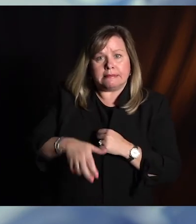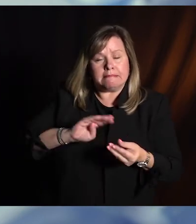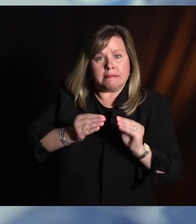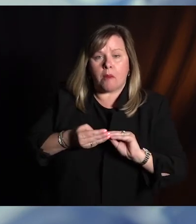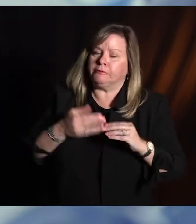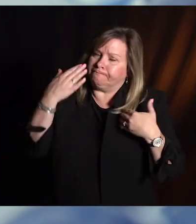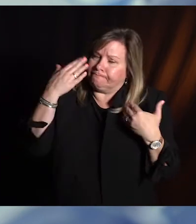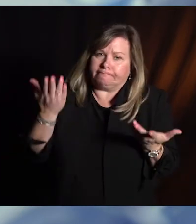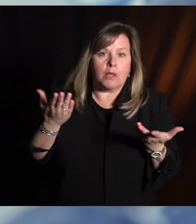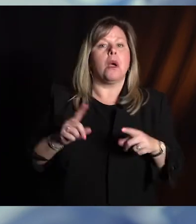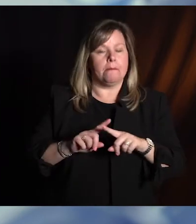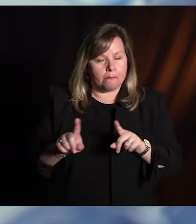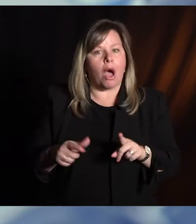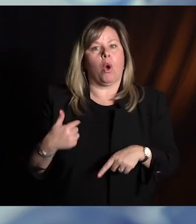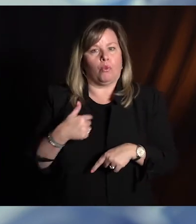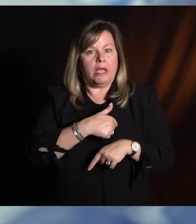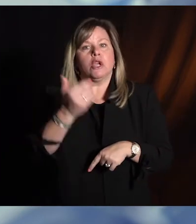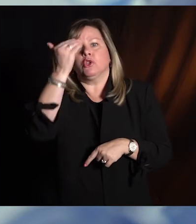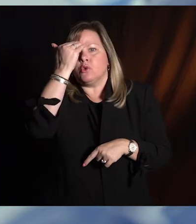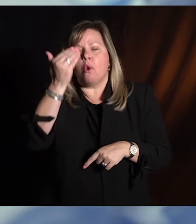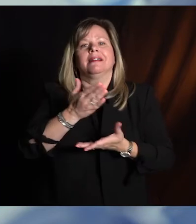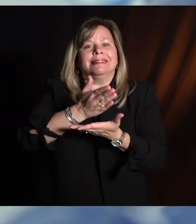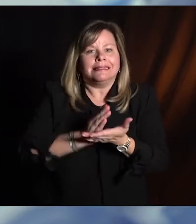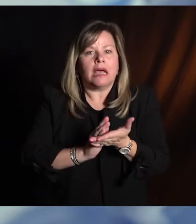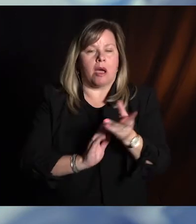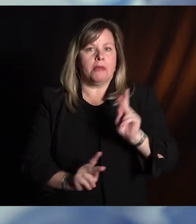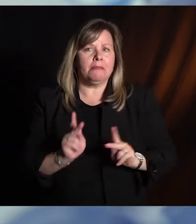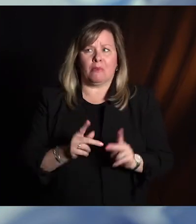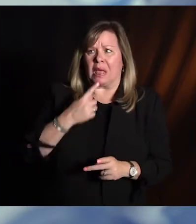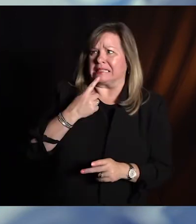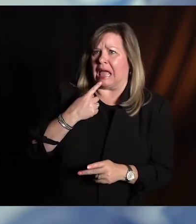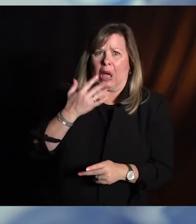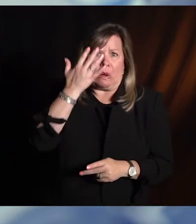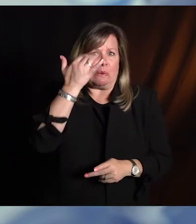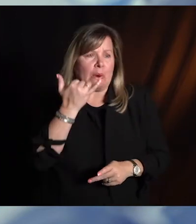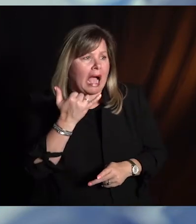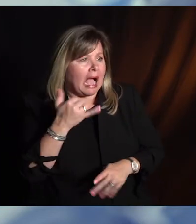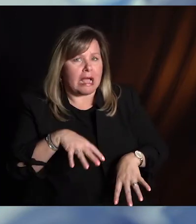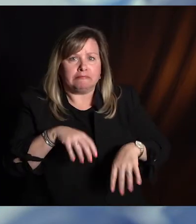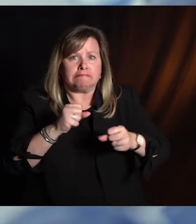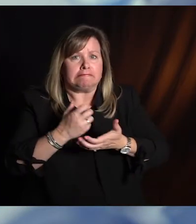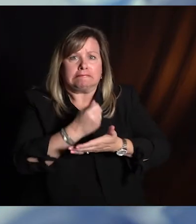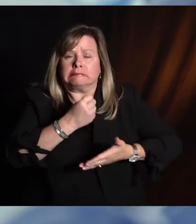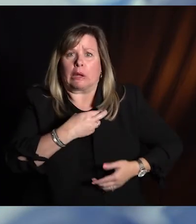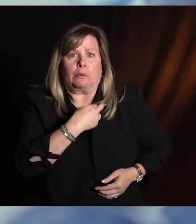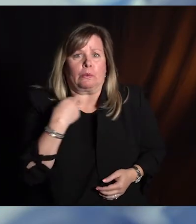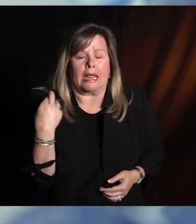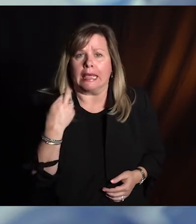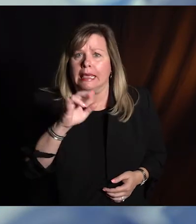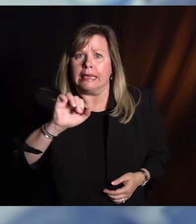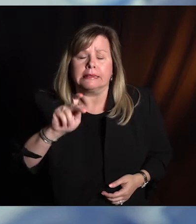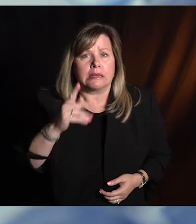And so, you know, we do have some people who say, well, why would I even risk it? Why would I even get the vaccine at all?